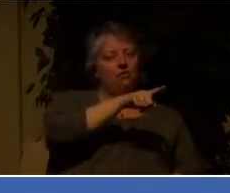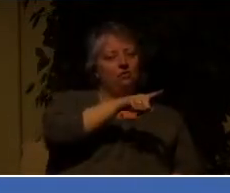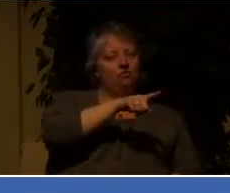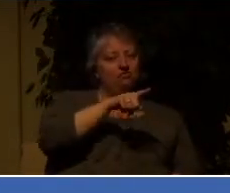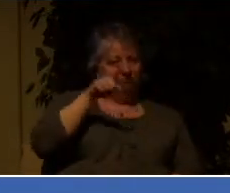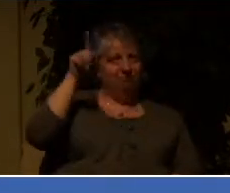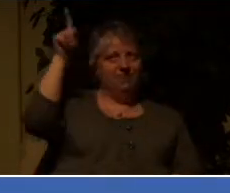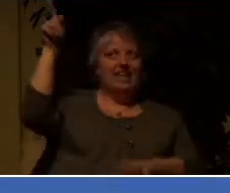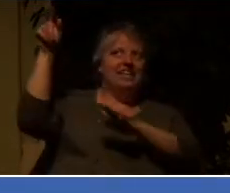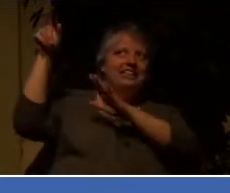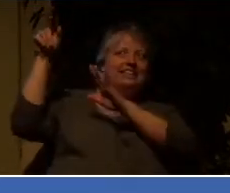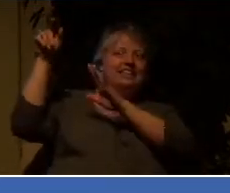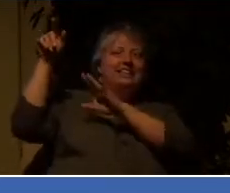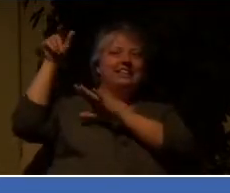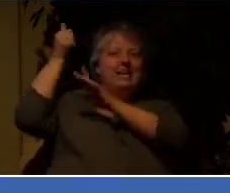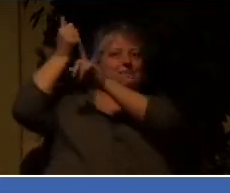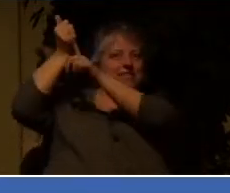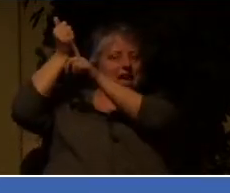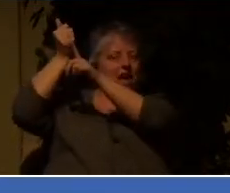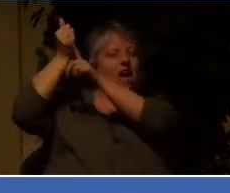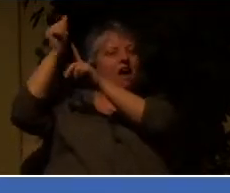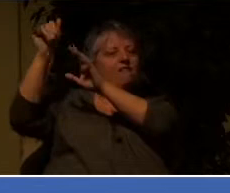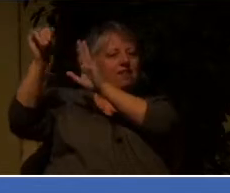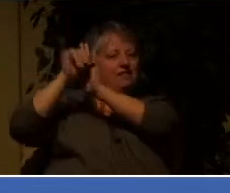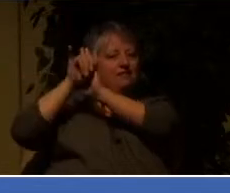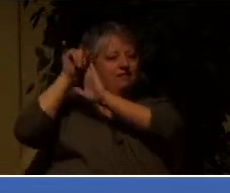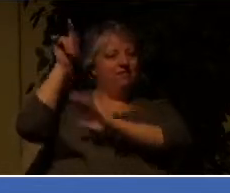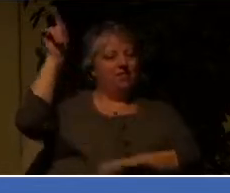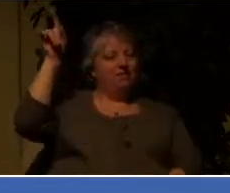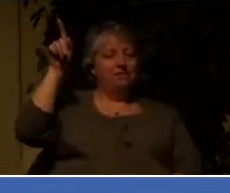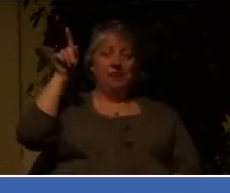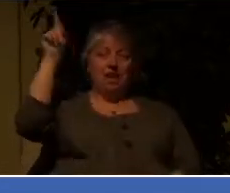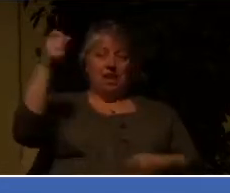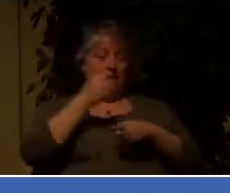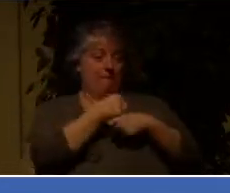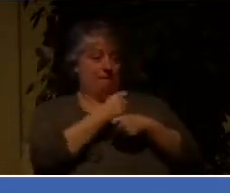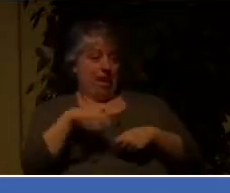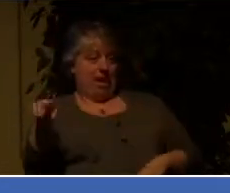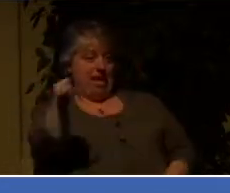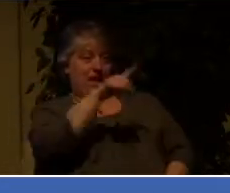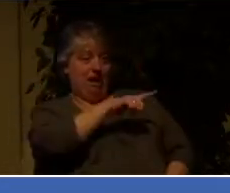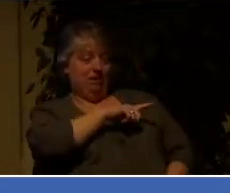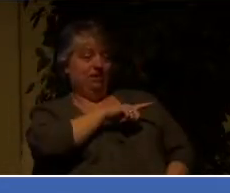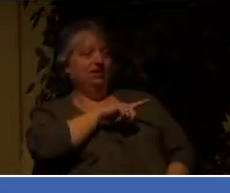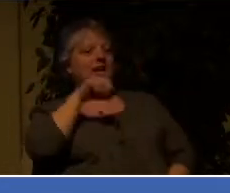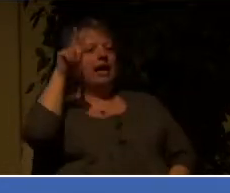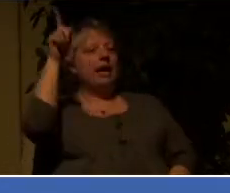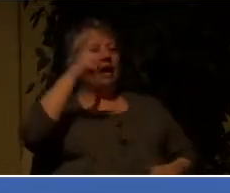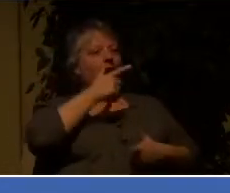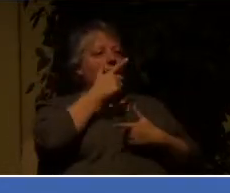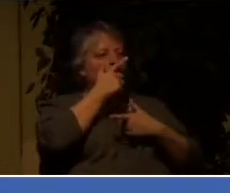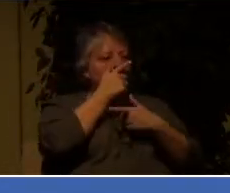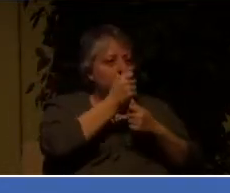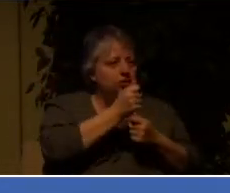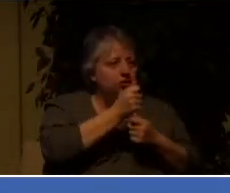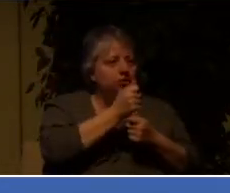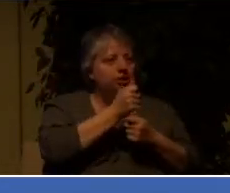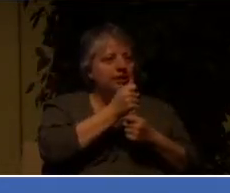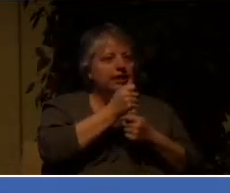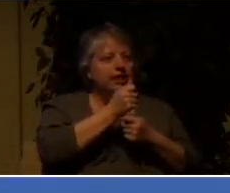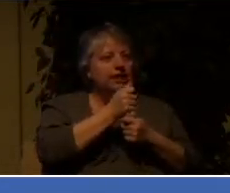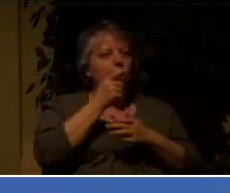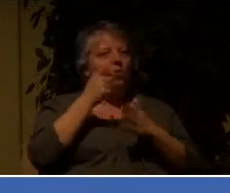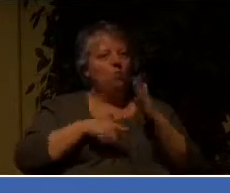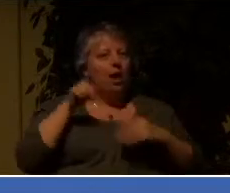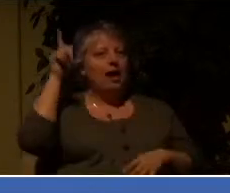because he has made us, he happens to have an interest in what he has made. You